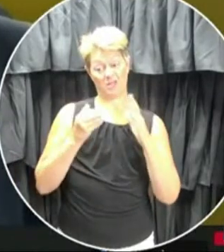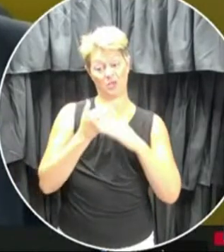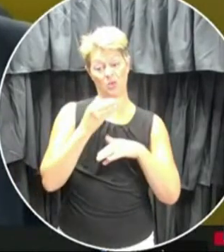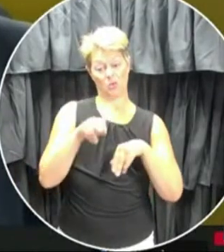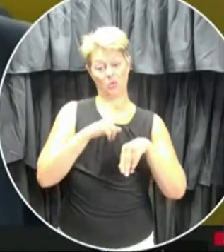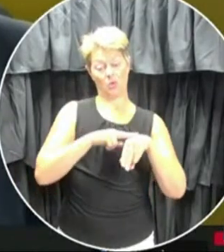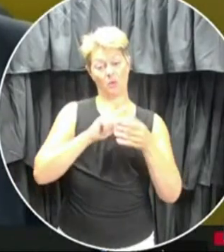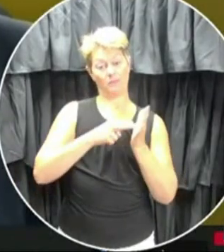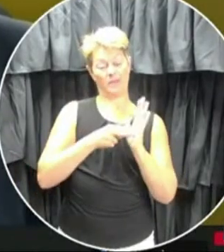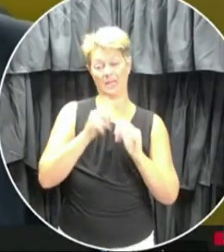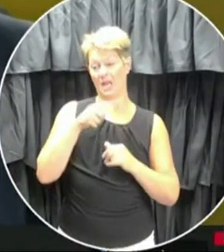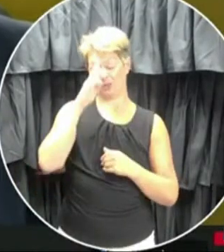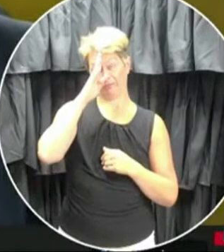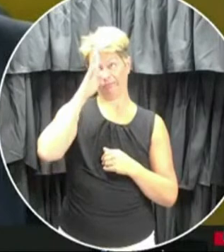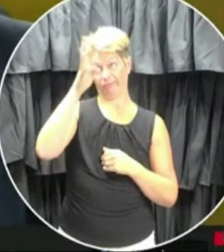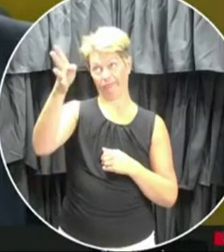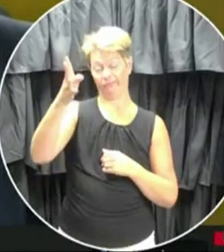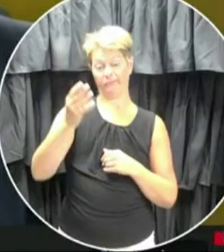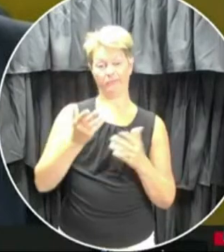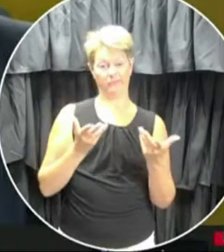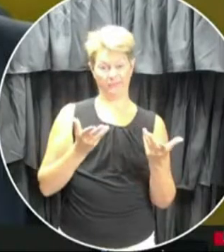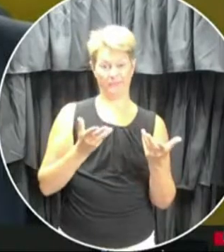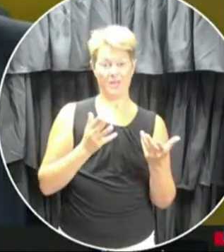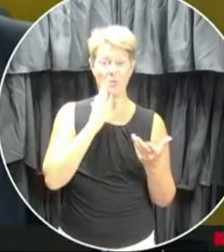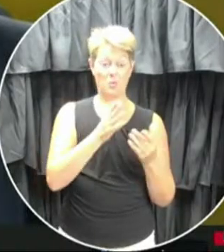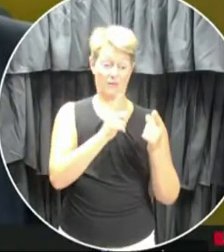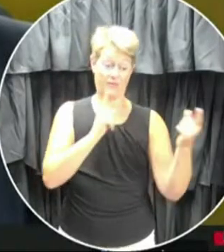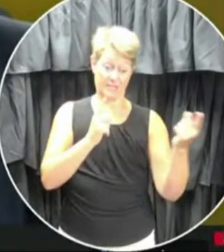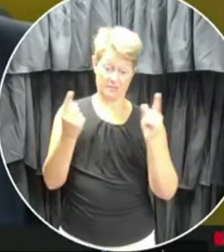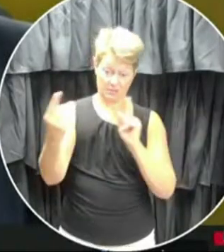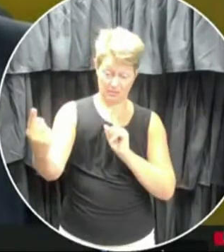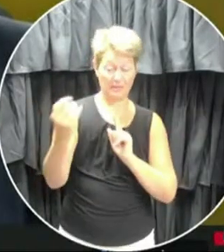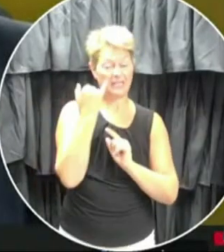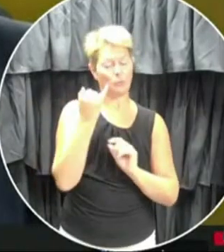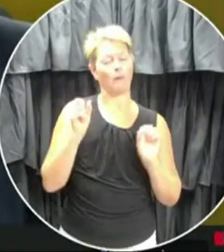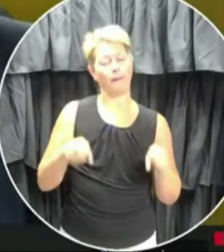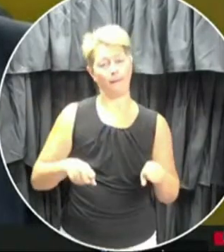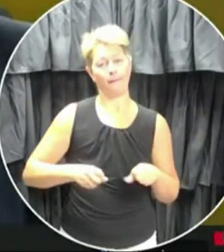solutions there. And we will physically distance to the best of our ability.